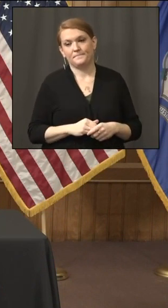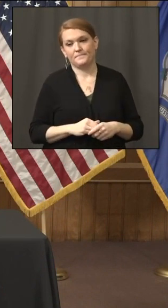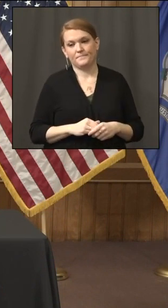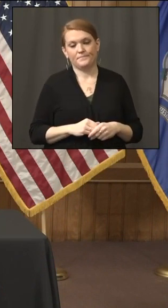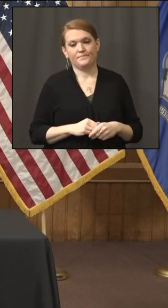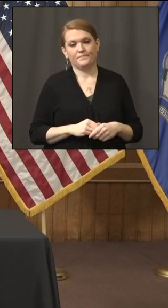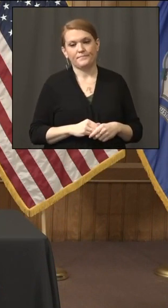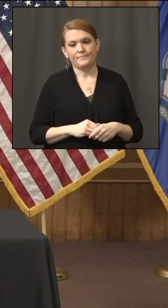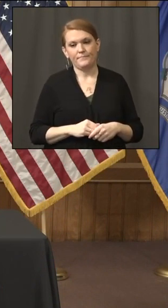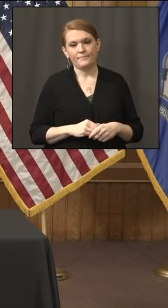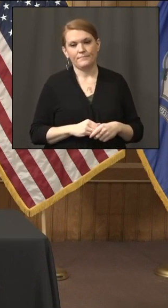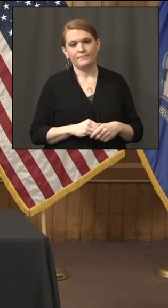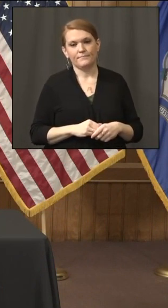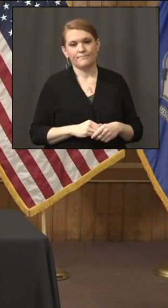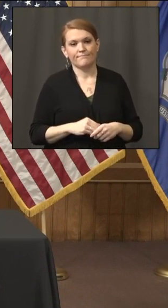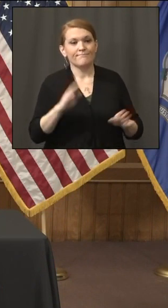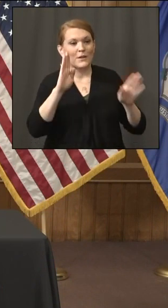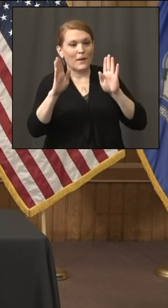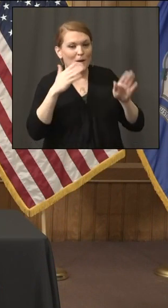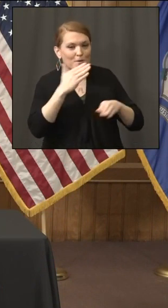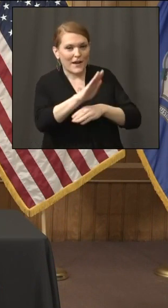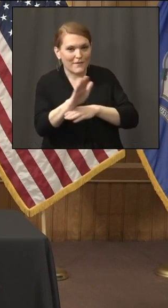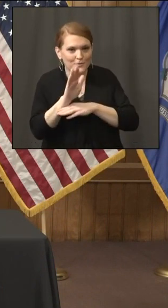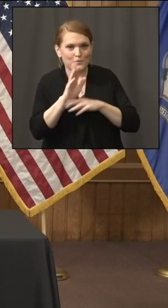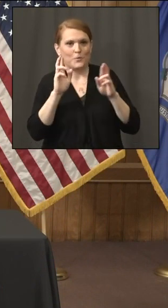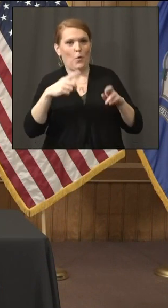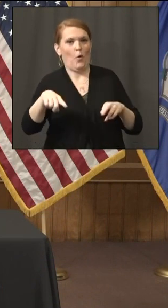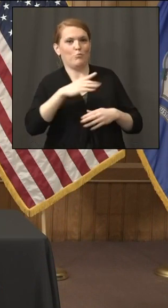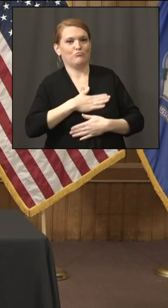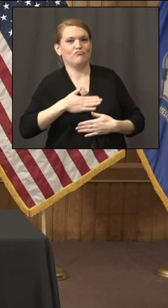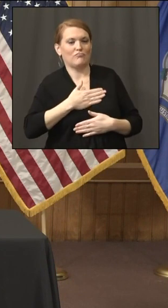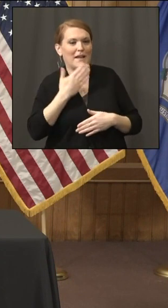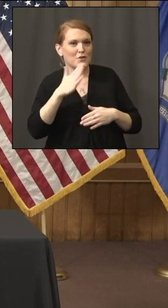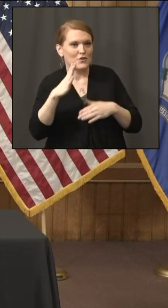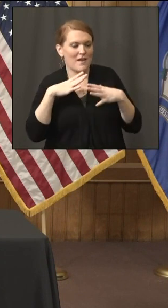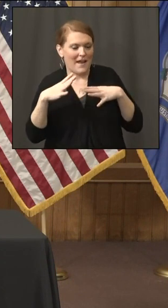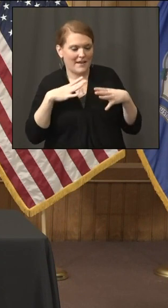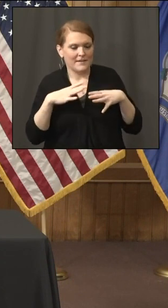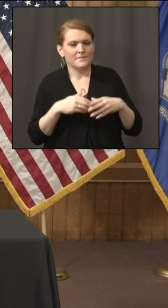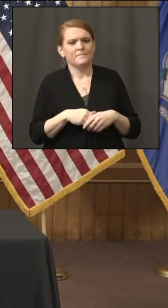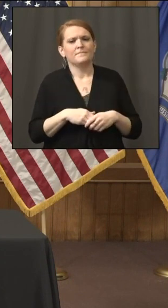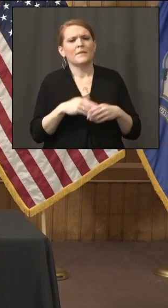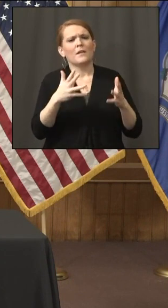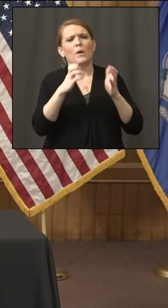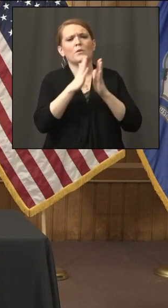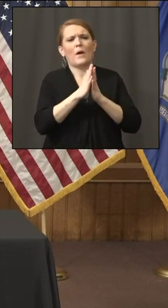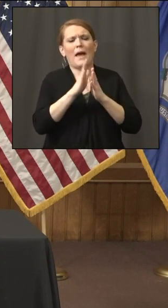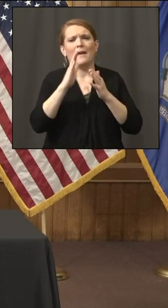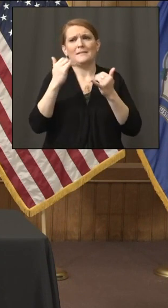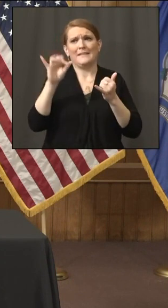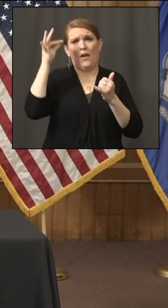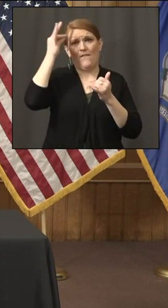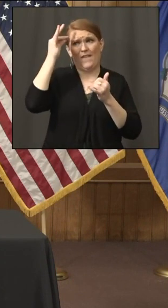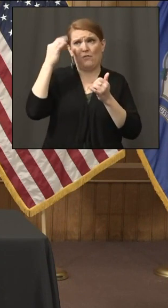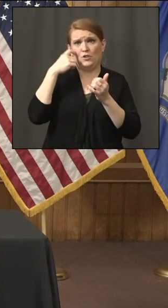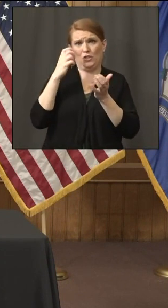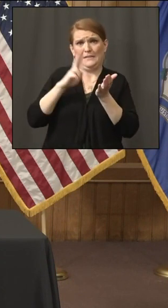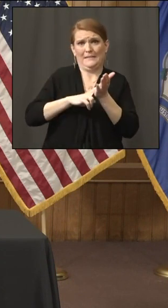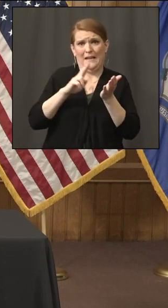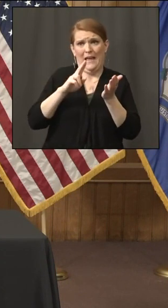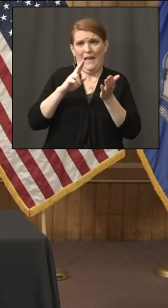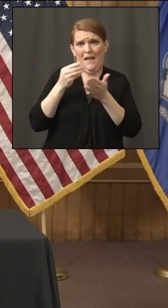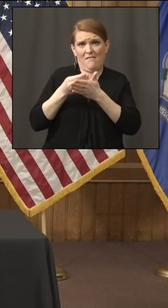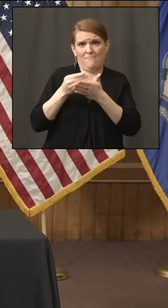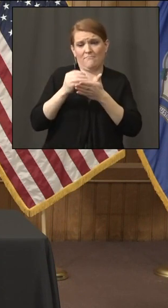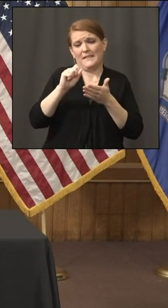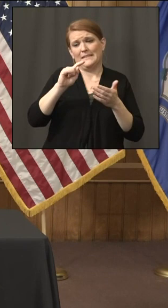Good afternoon, everyone. hope you all had a great holiday. Wanted to ask regarding the latest stimulus bill. Is this seen as enough? Do you